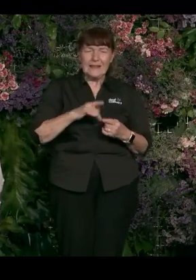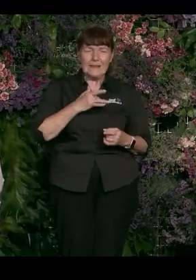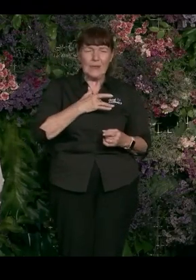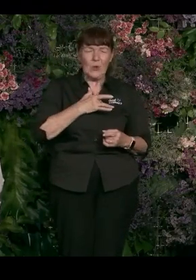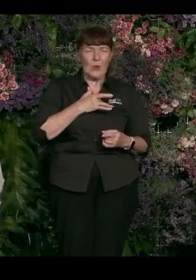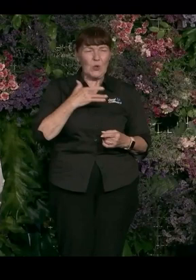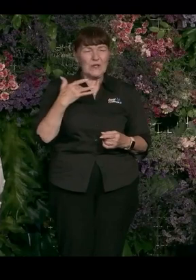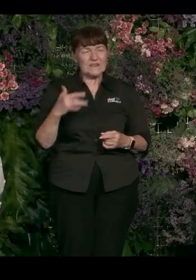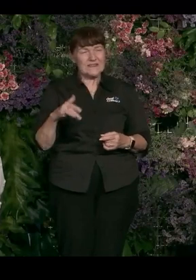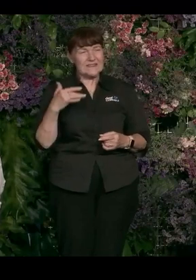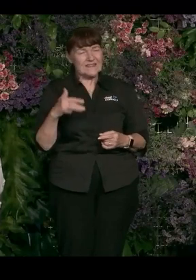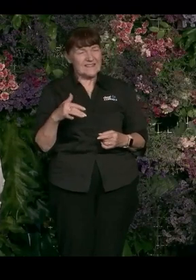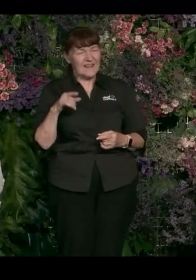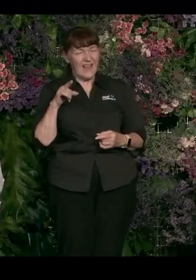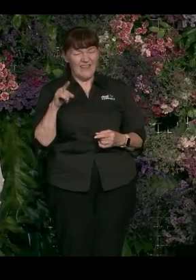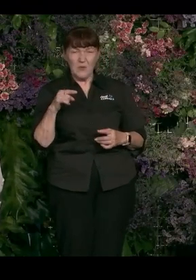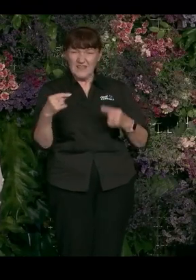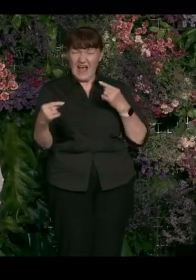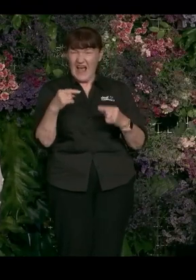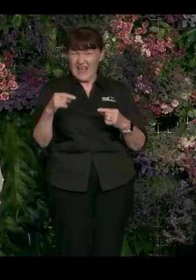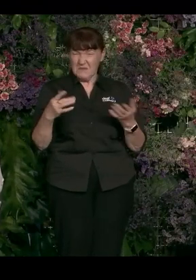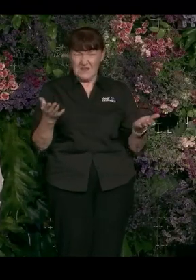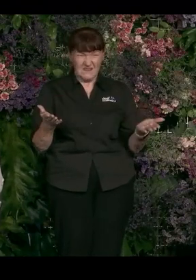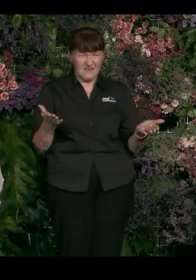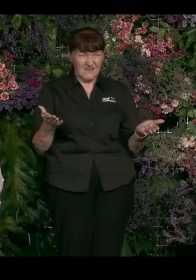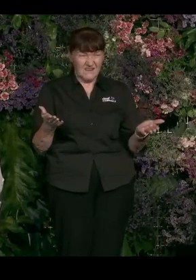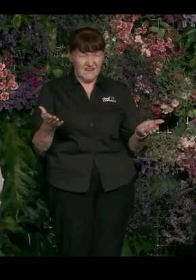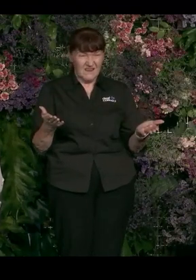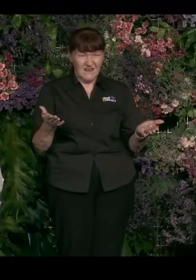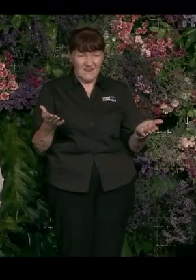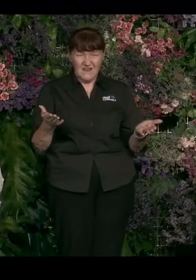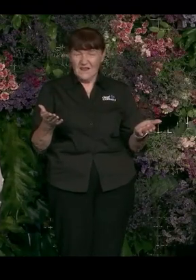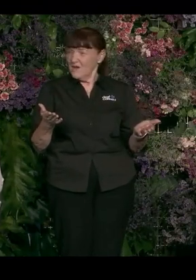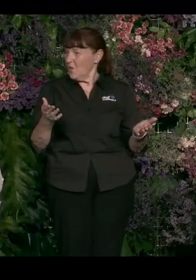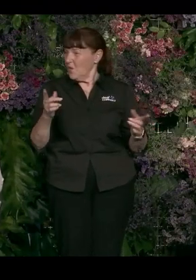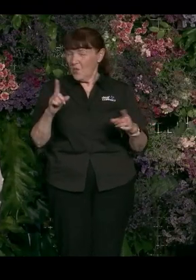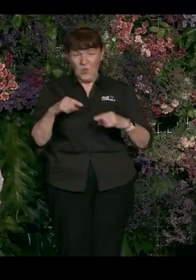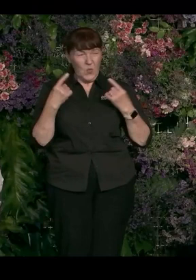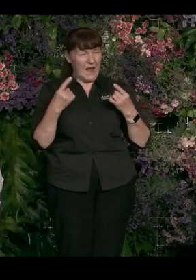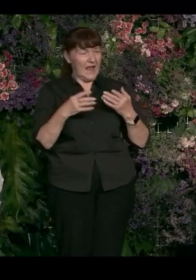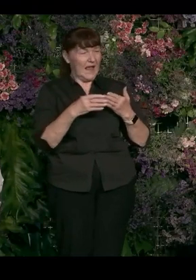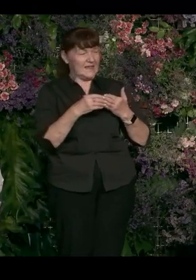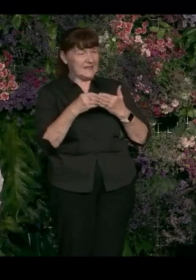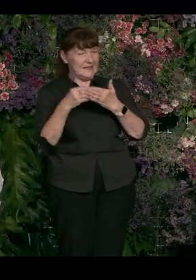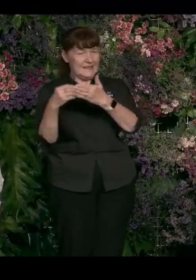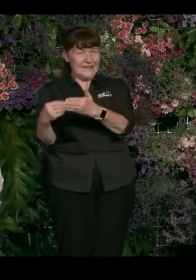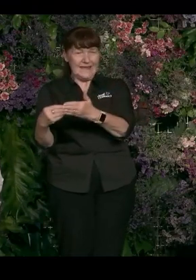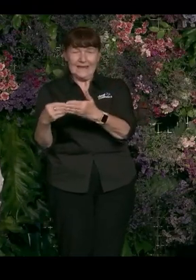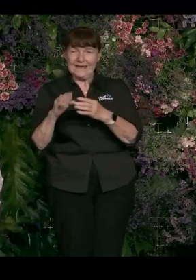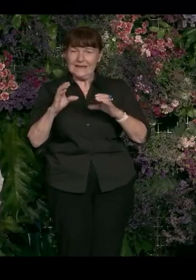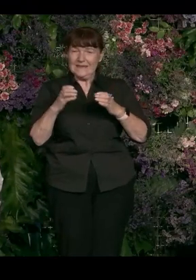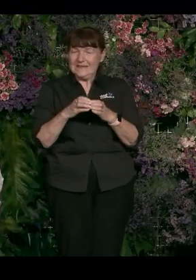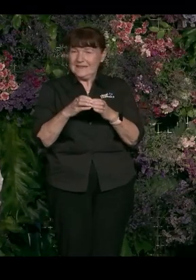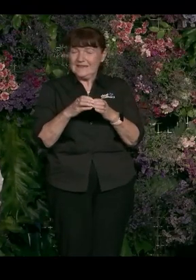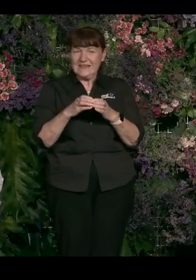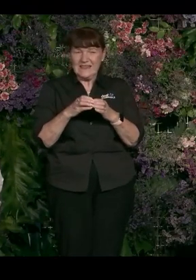day that that somehow was the argument, that we as, you know, leaders of our movement, back to your